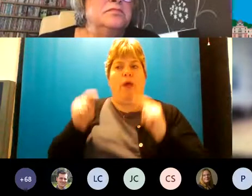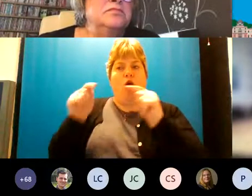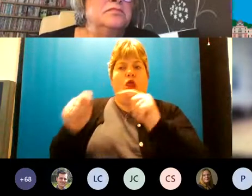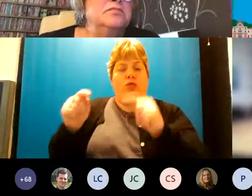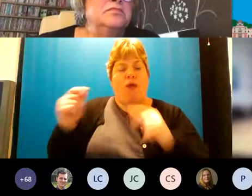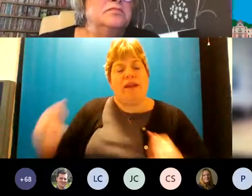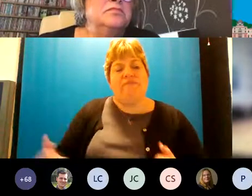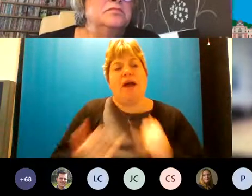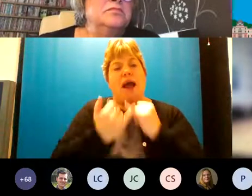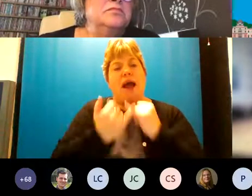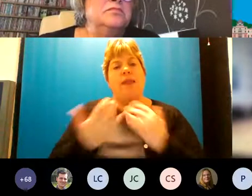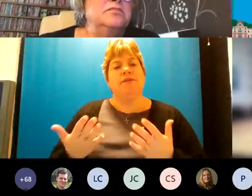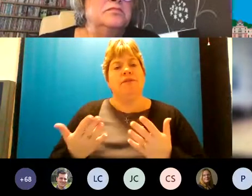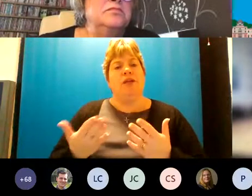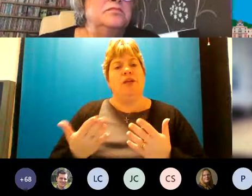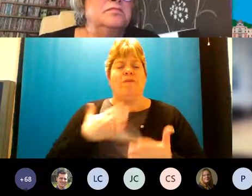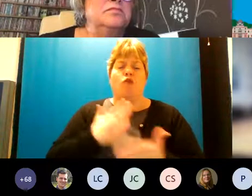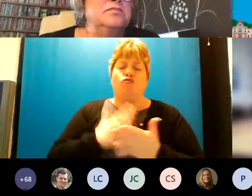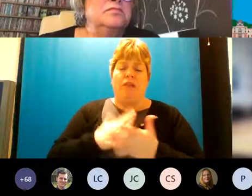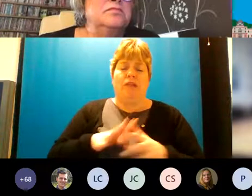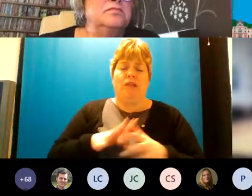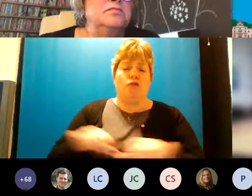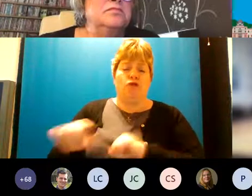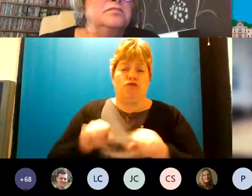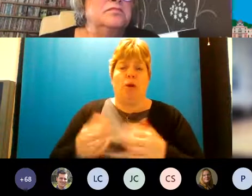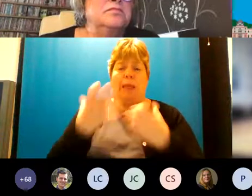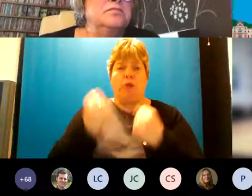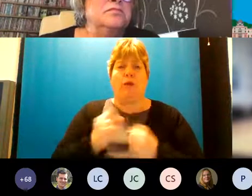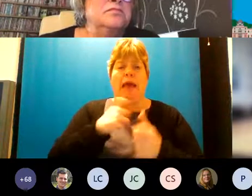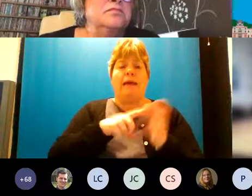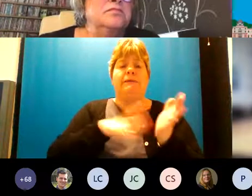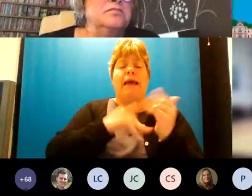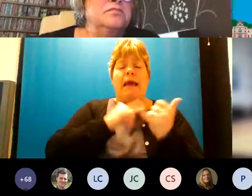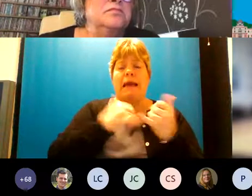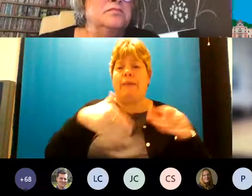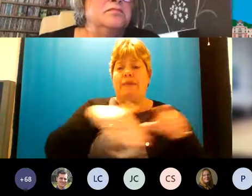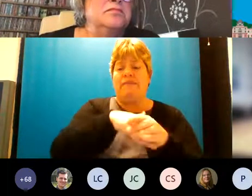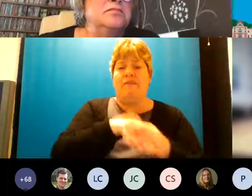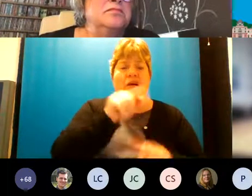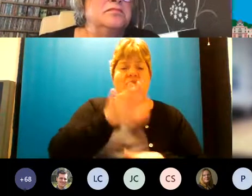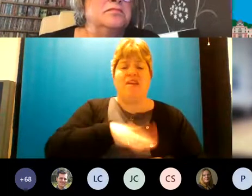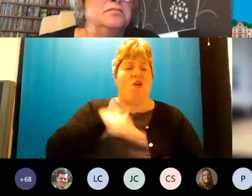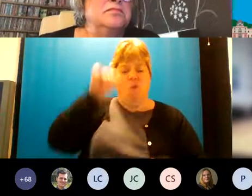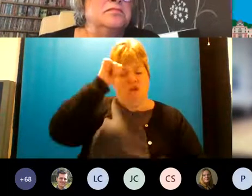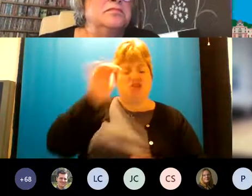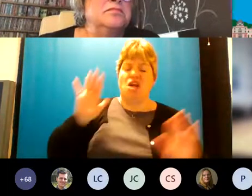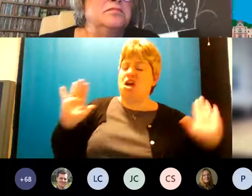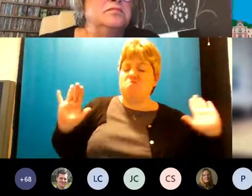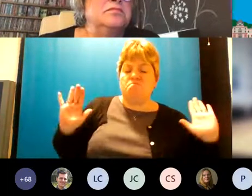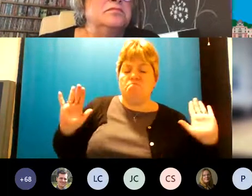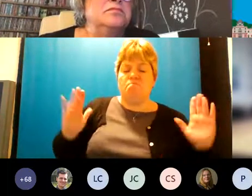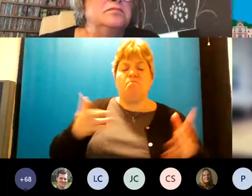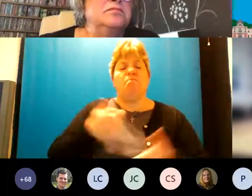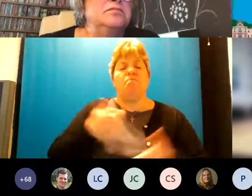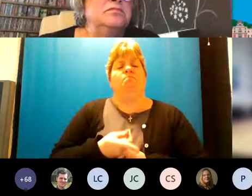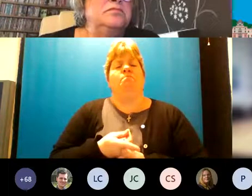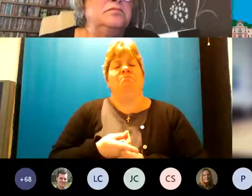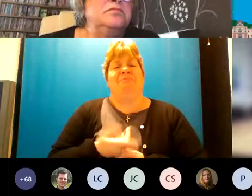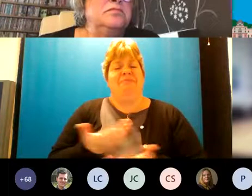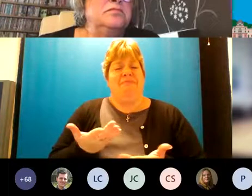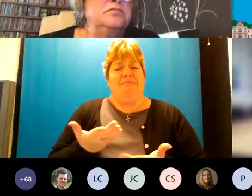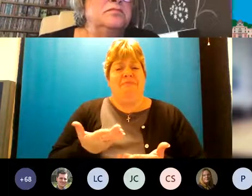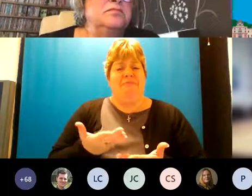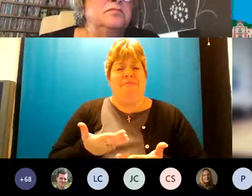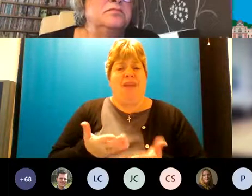we're really struggling to get cams involved cams don't want to know um and we're just gonna